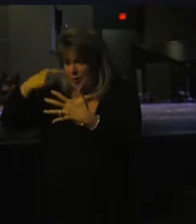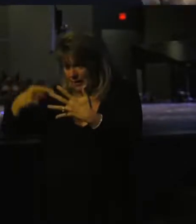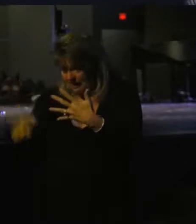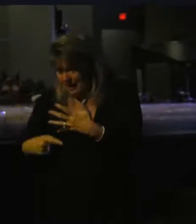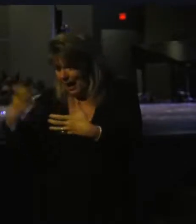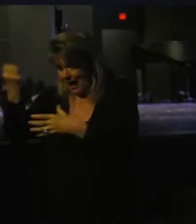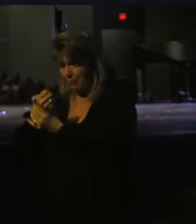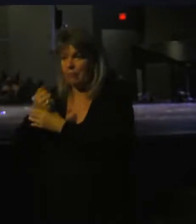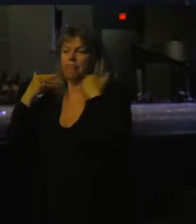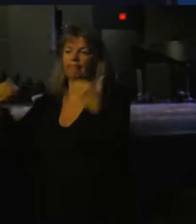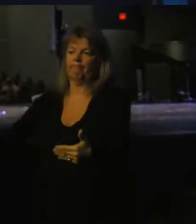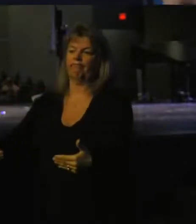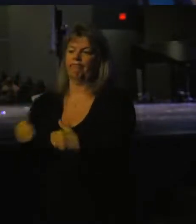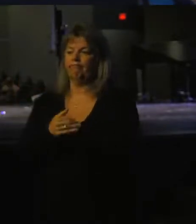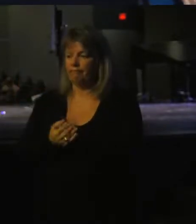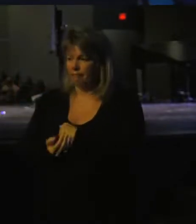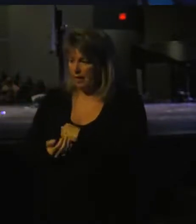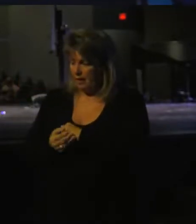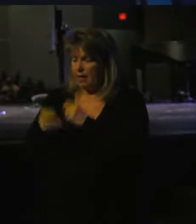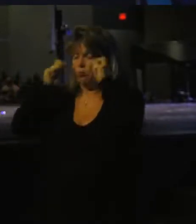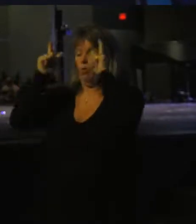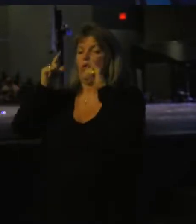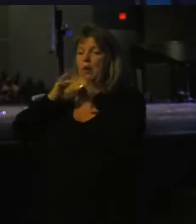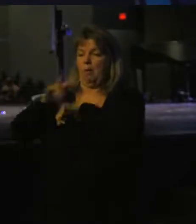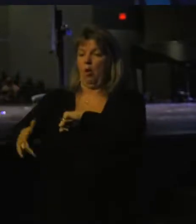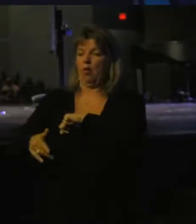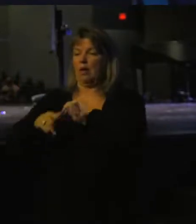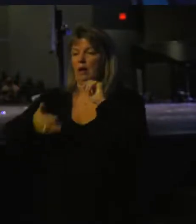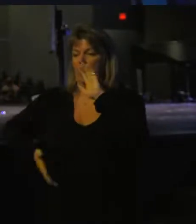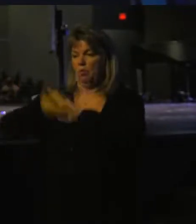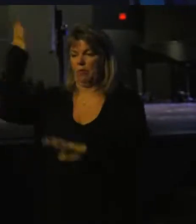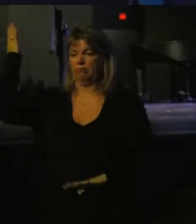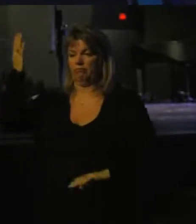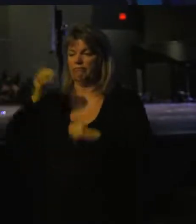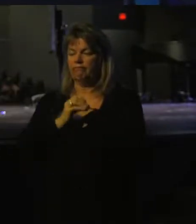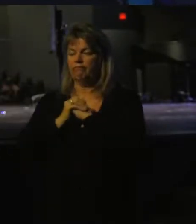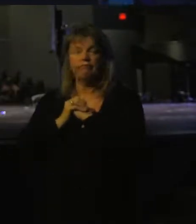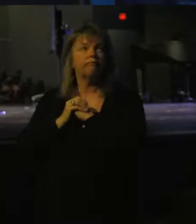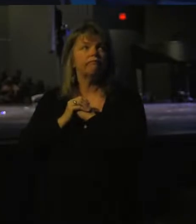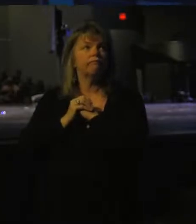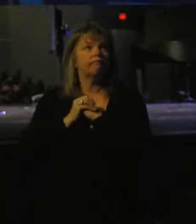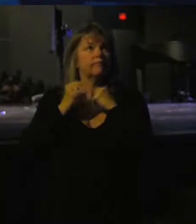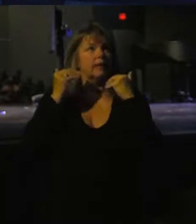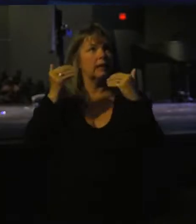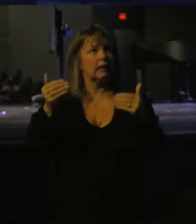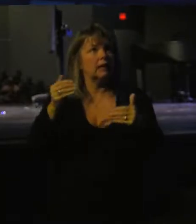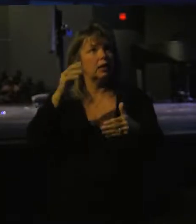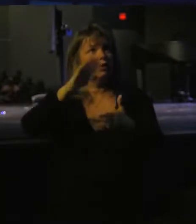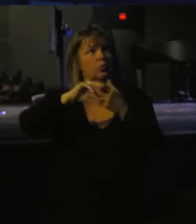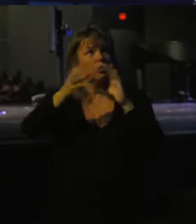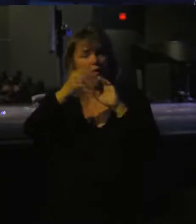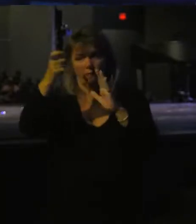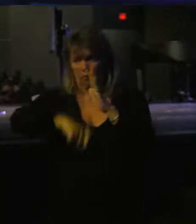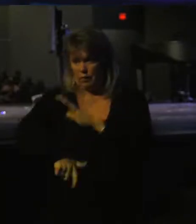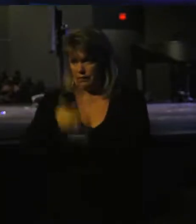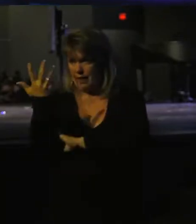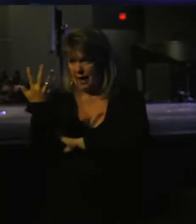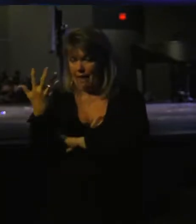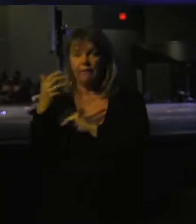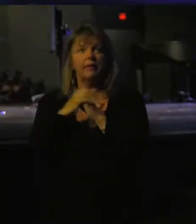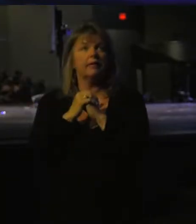Abraham did that. He got up and he went. Let's continue the story in verse 5.